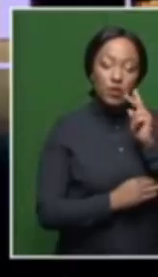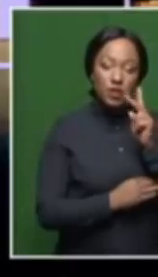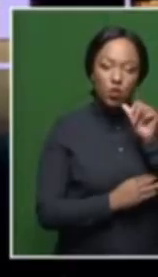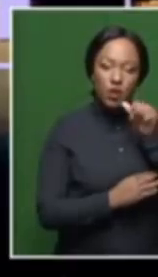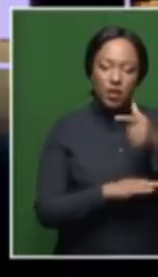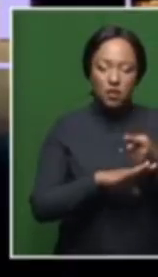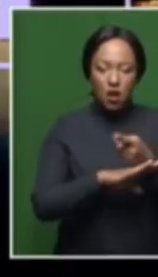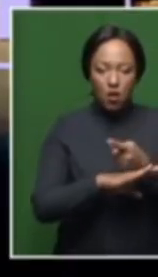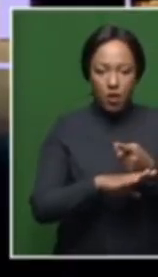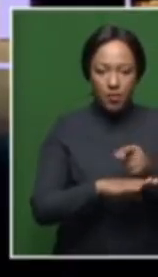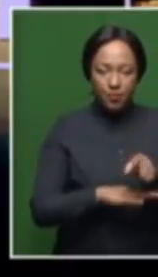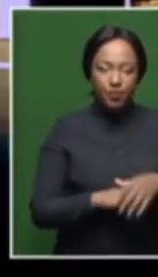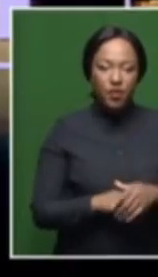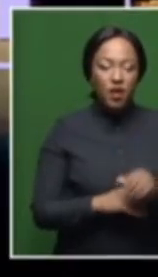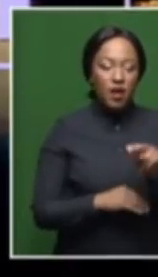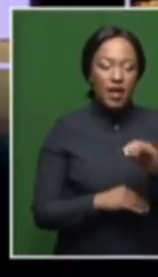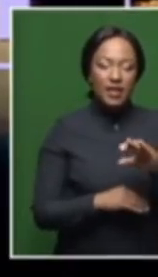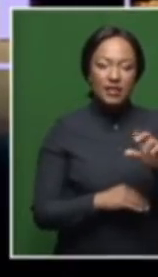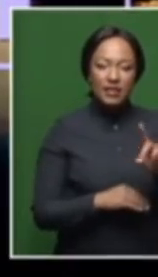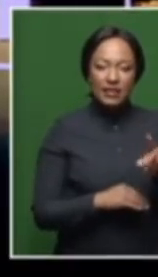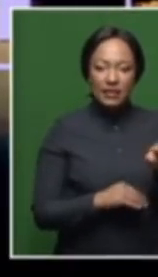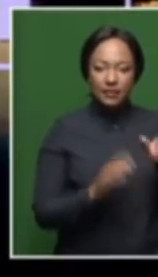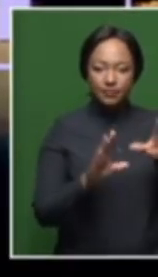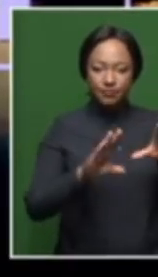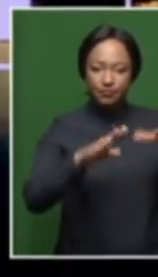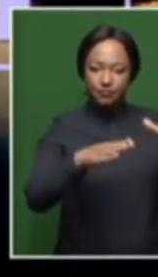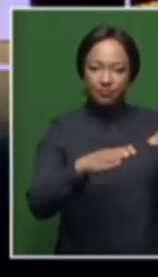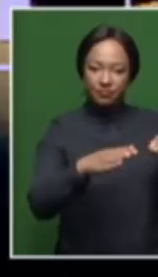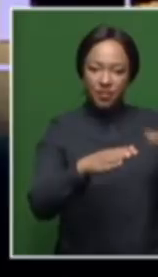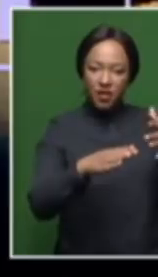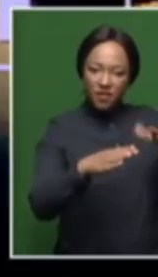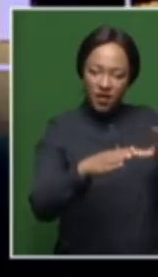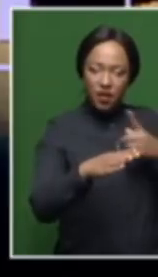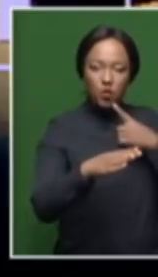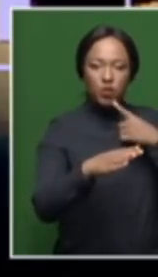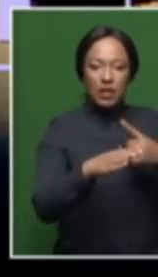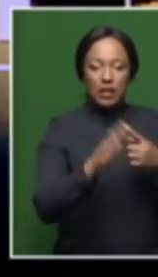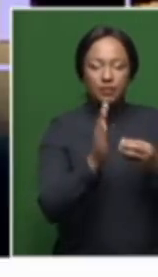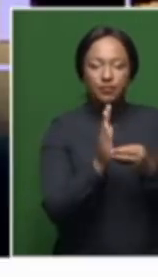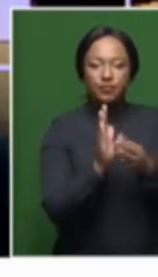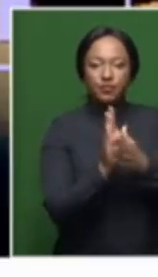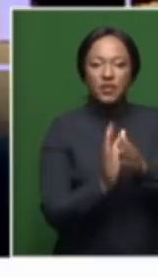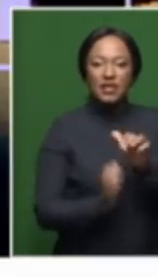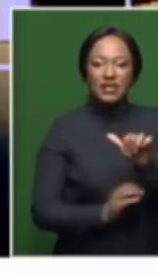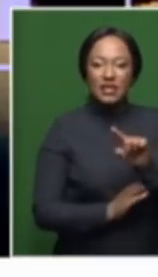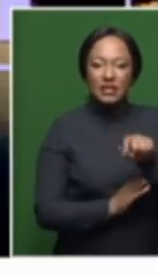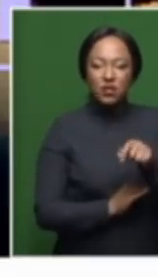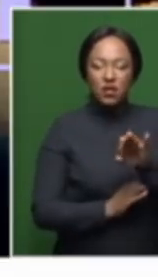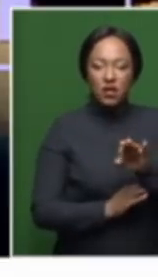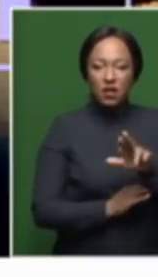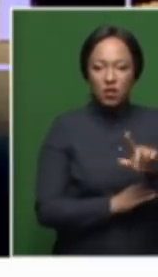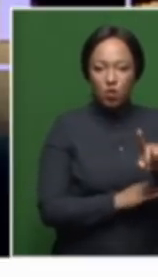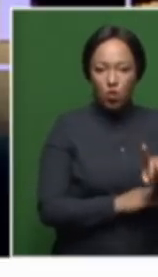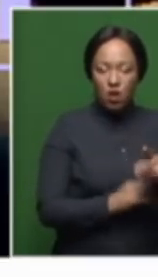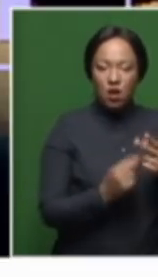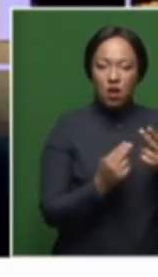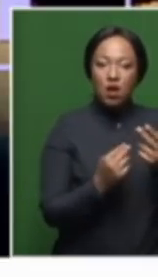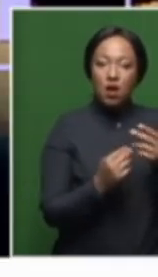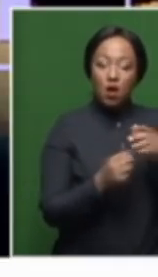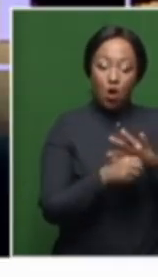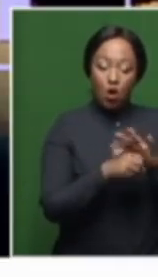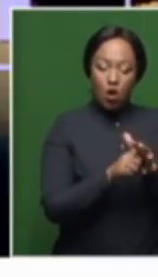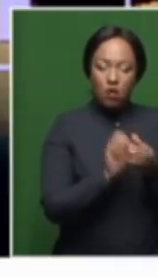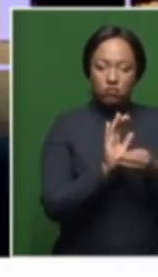Into the news headline bulletin now, the National Institute for Communicable Diseases has recorded 6,381 new coronavirus